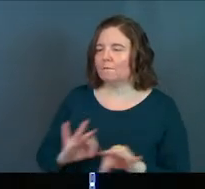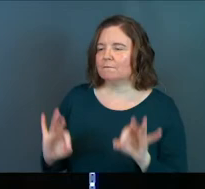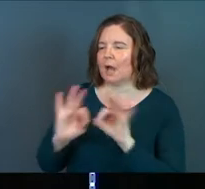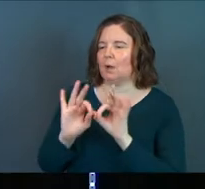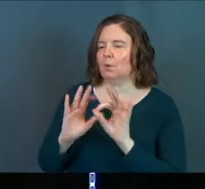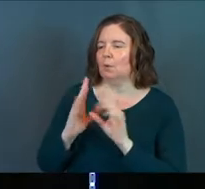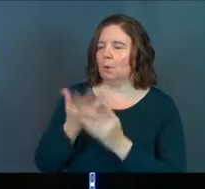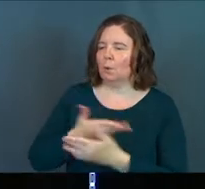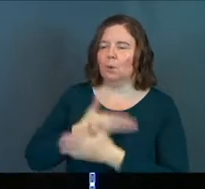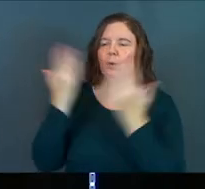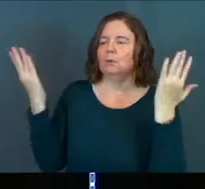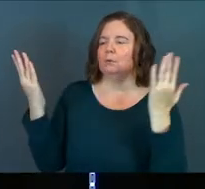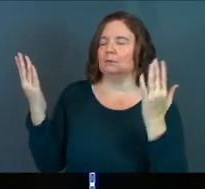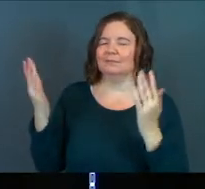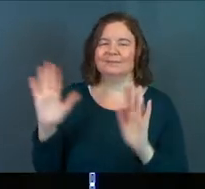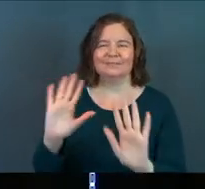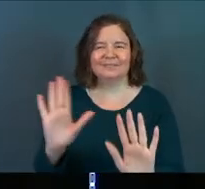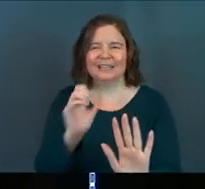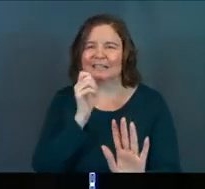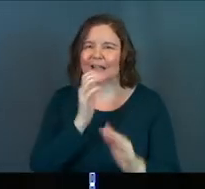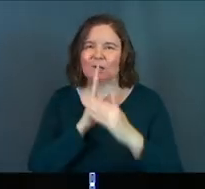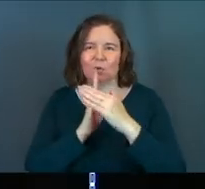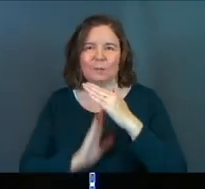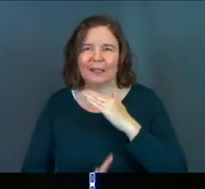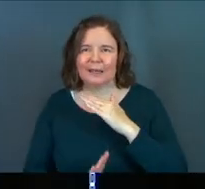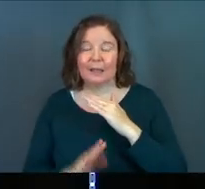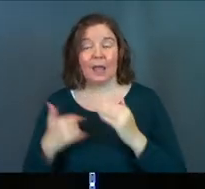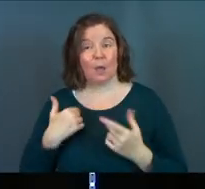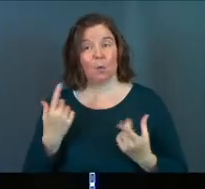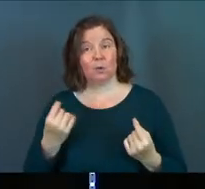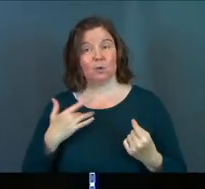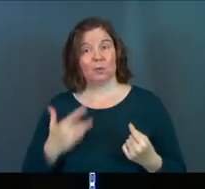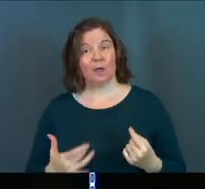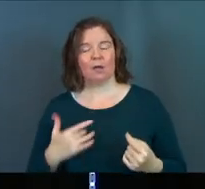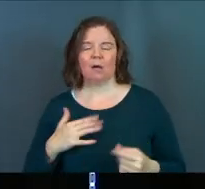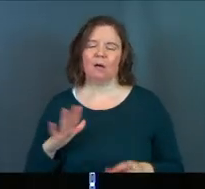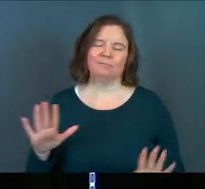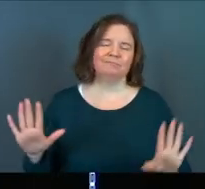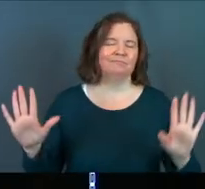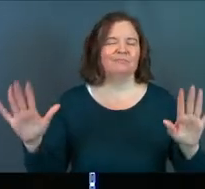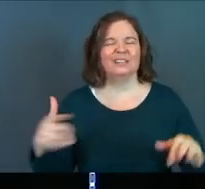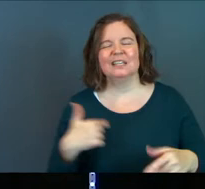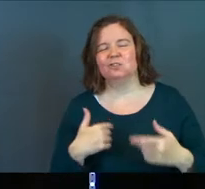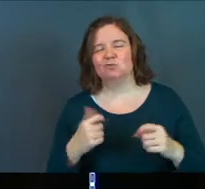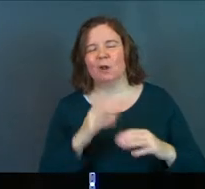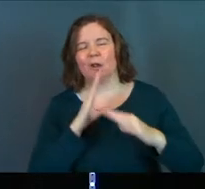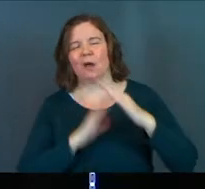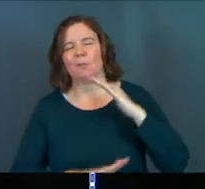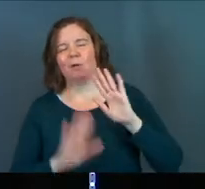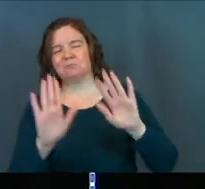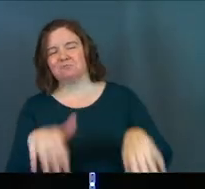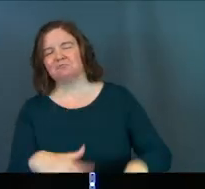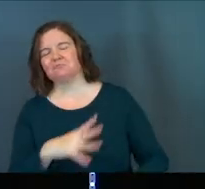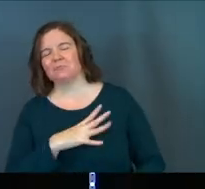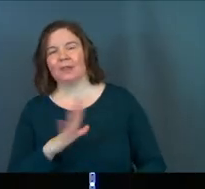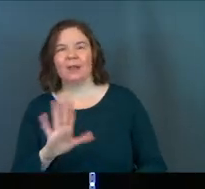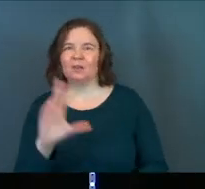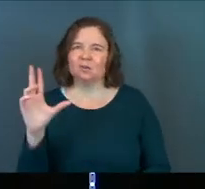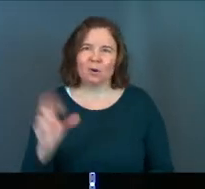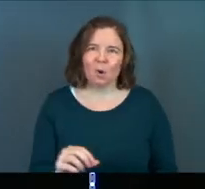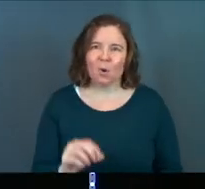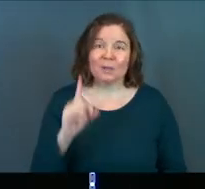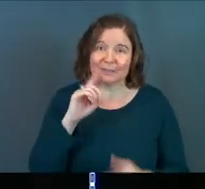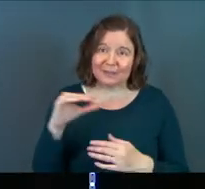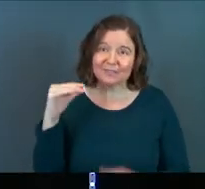worth. That is not humility. And we do that, you know what mean? Like, oh, it's cool. He just, he's just trying to be humble. He's just, it's like, no, he's,